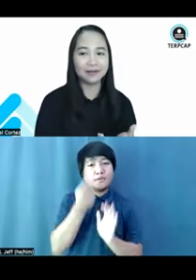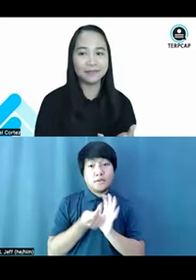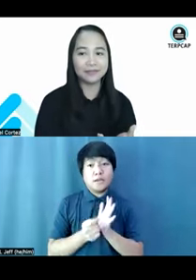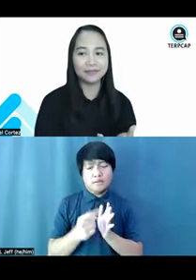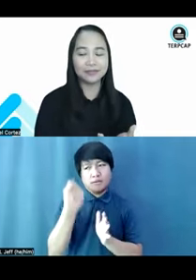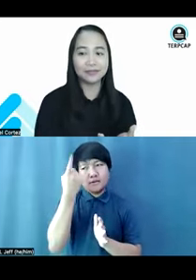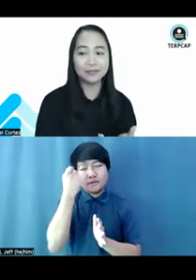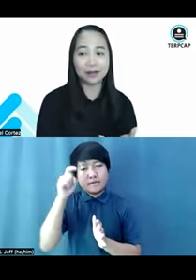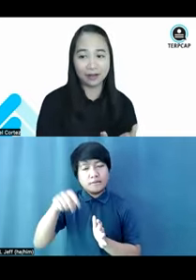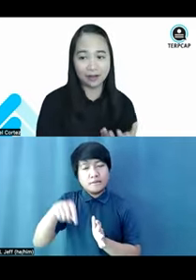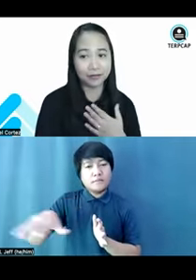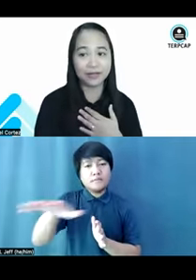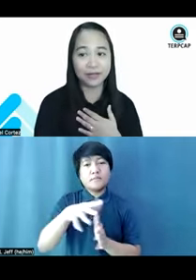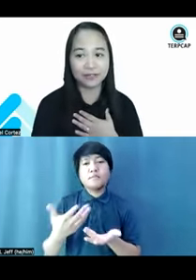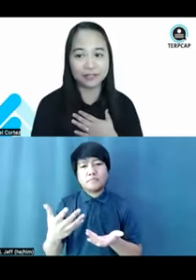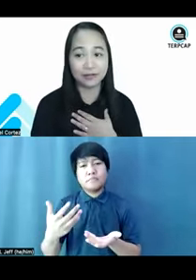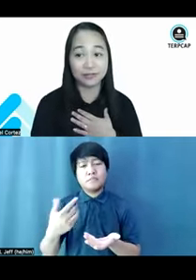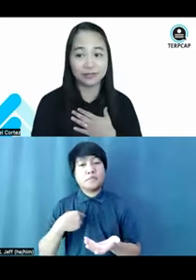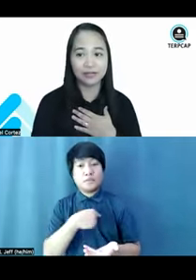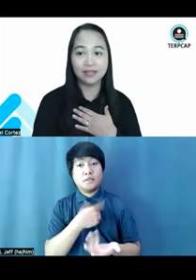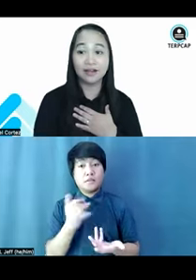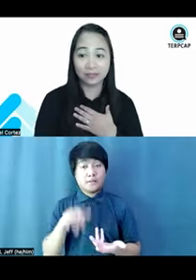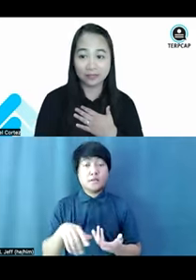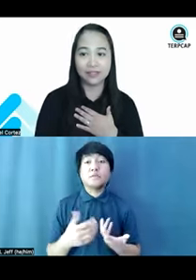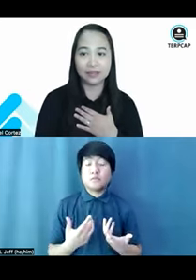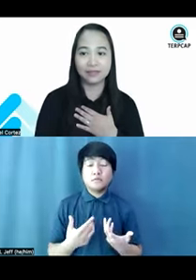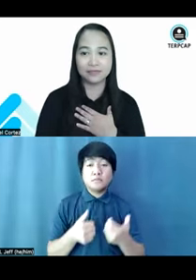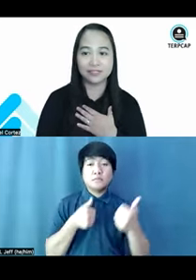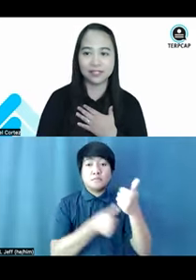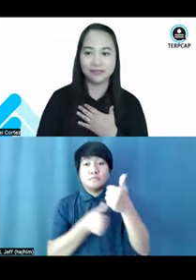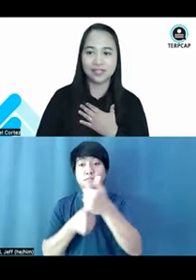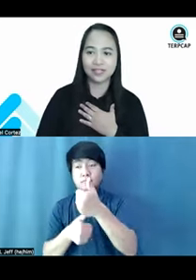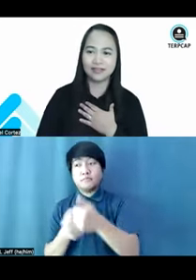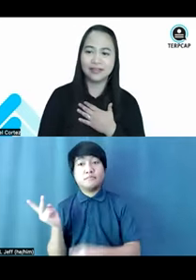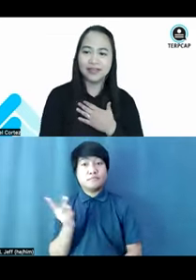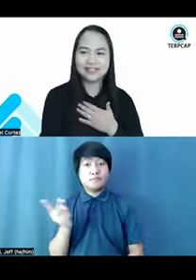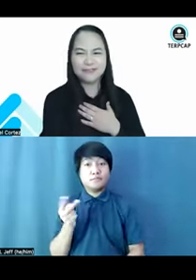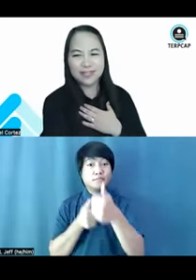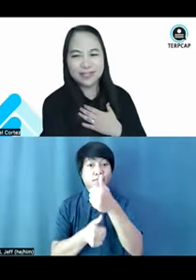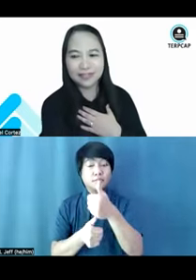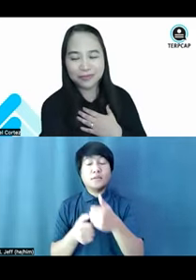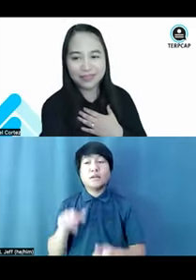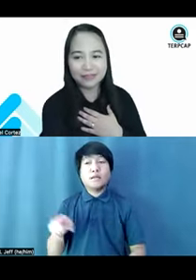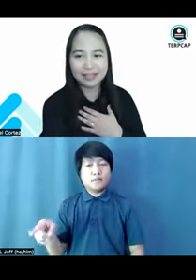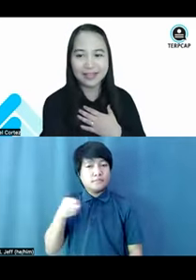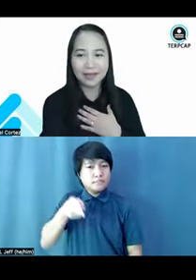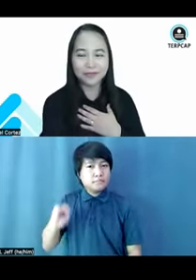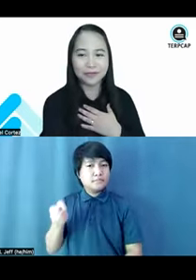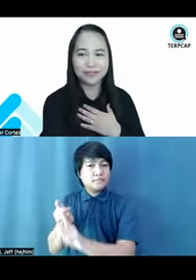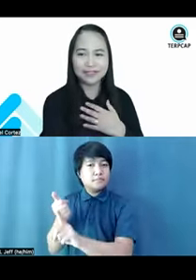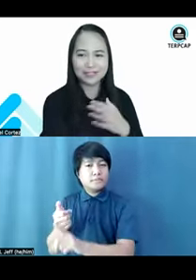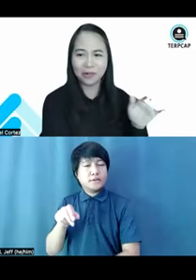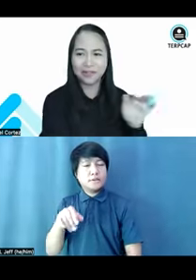you know, our co-founders are also hard of hearing themselves. And it's the feeling that when they read a